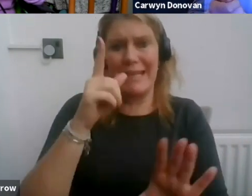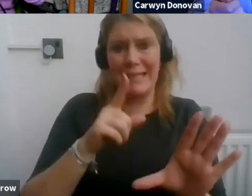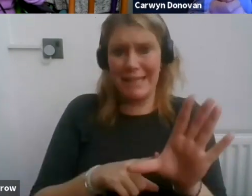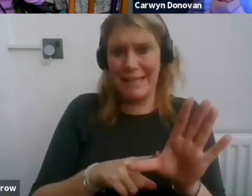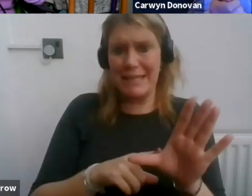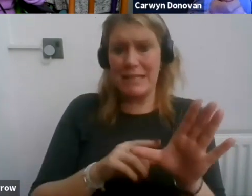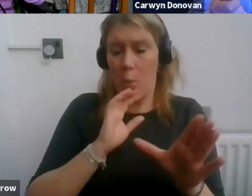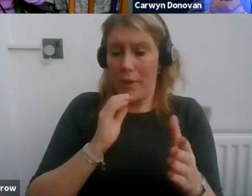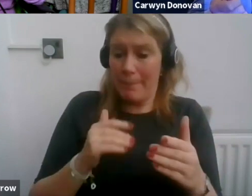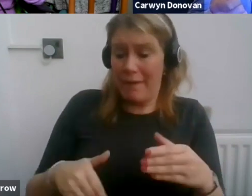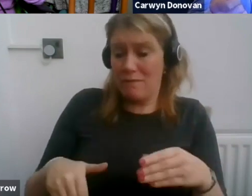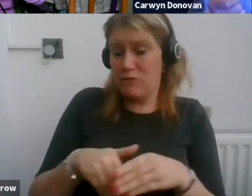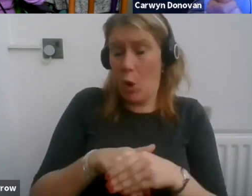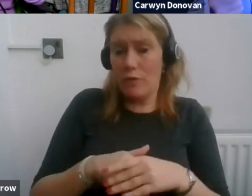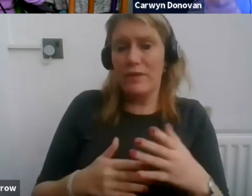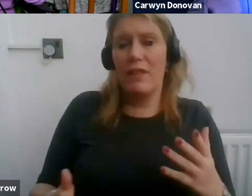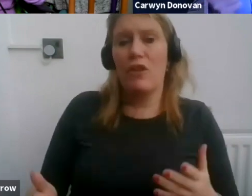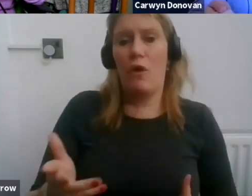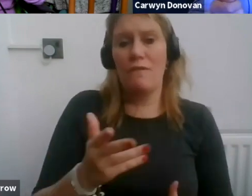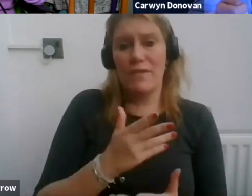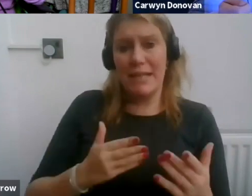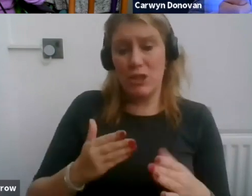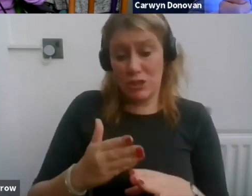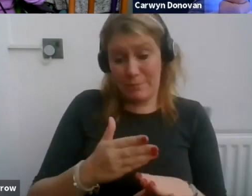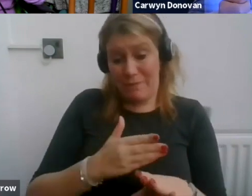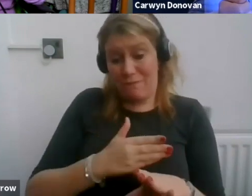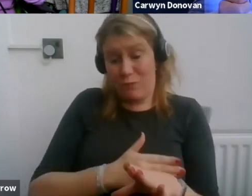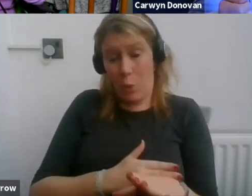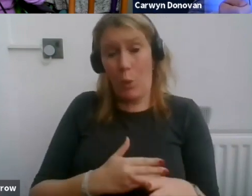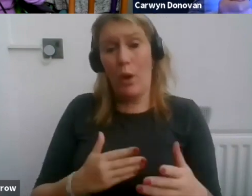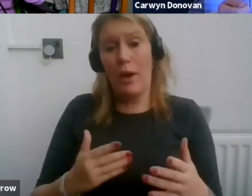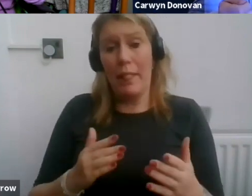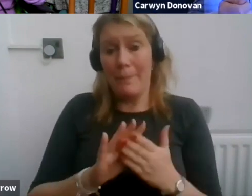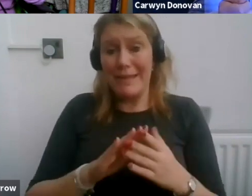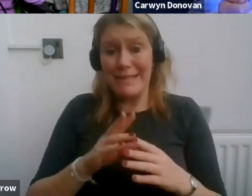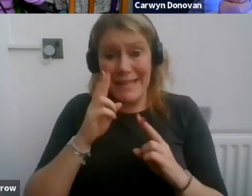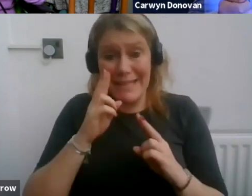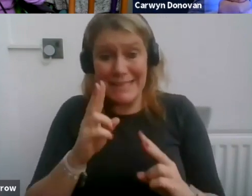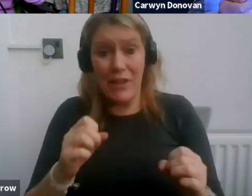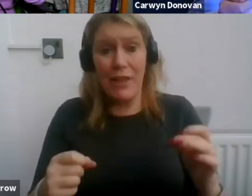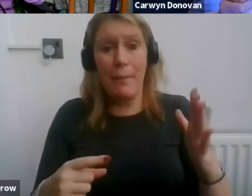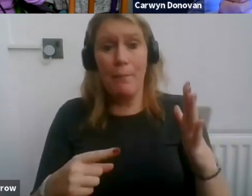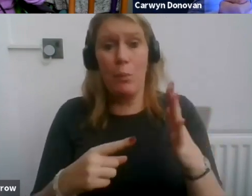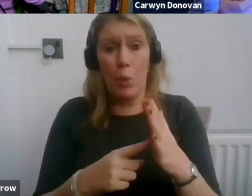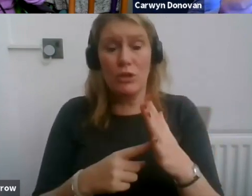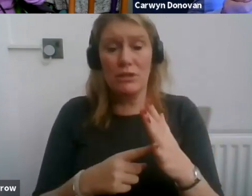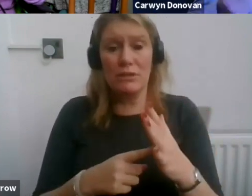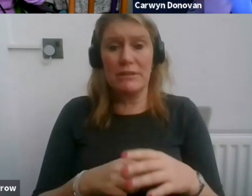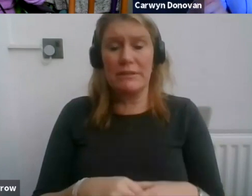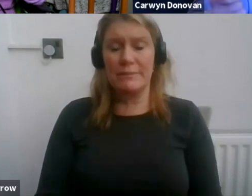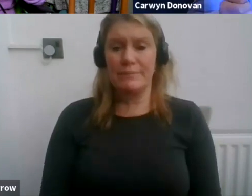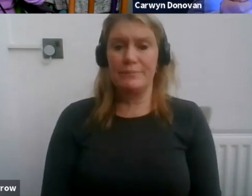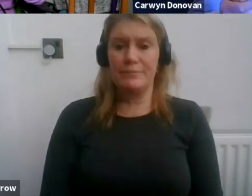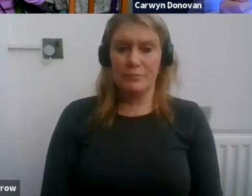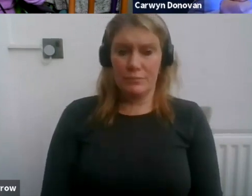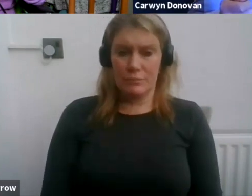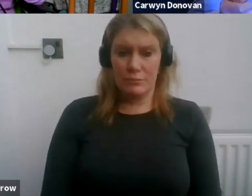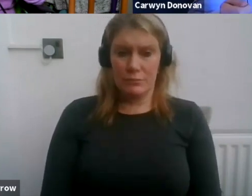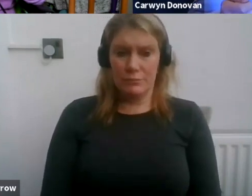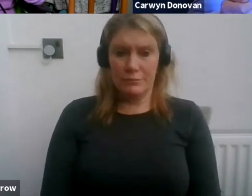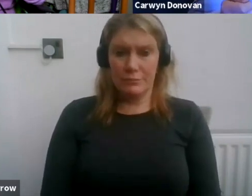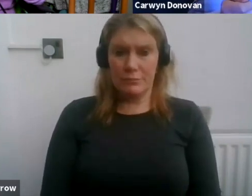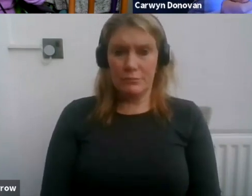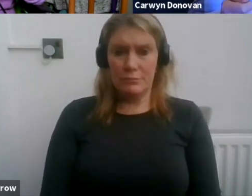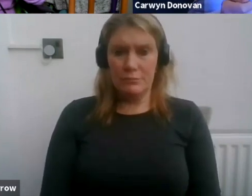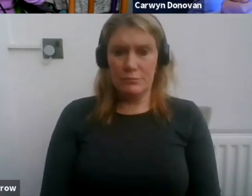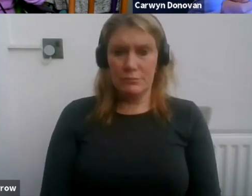involving them in these conversations and they see the importance of these things, you know. I'll always, you know, want to